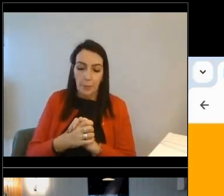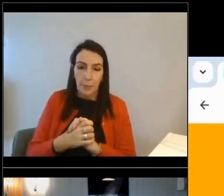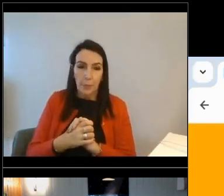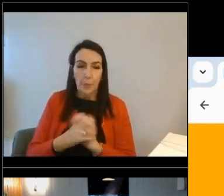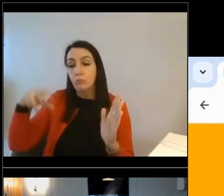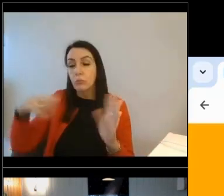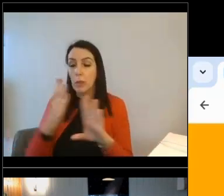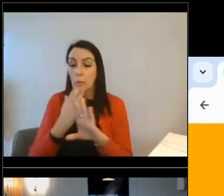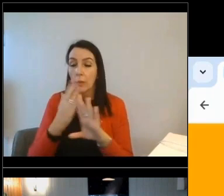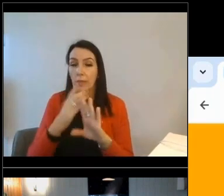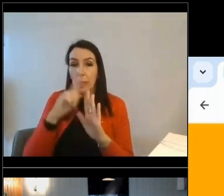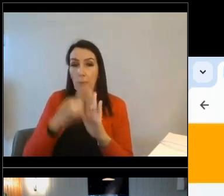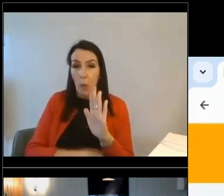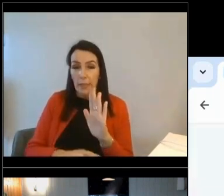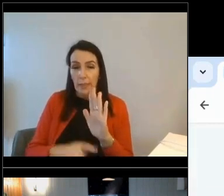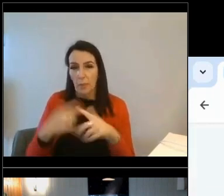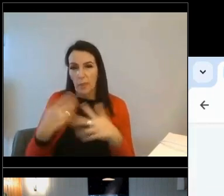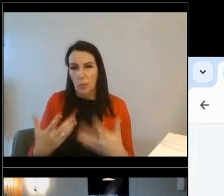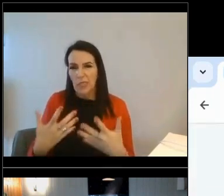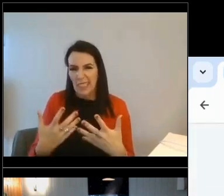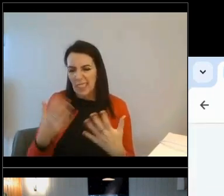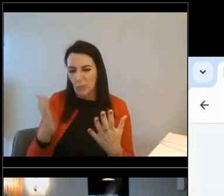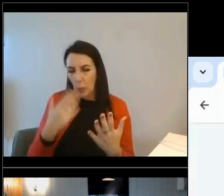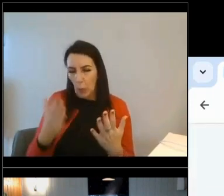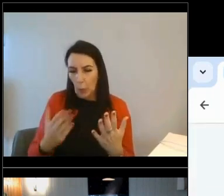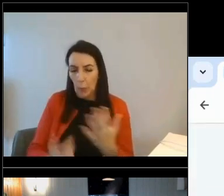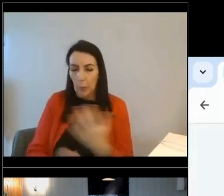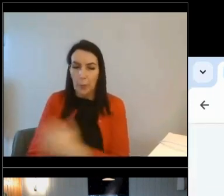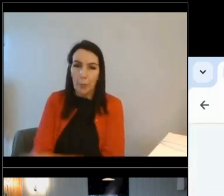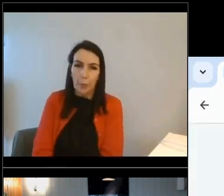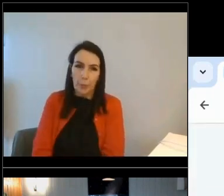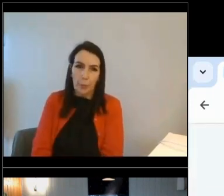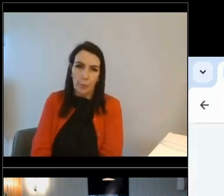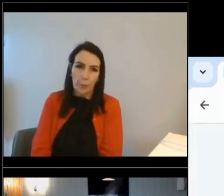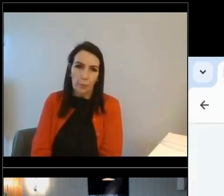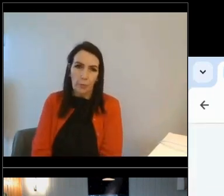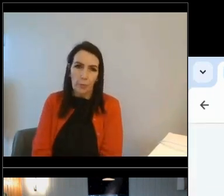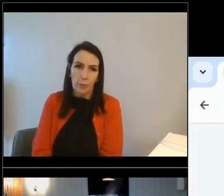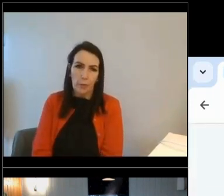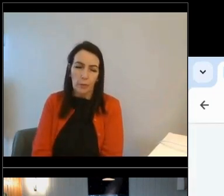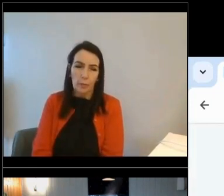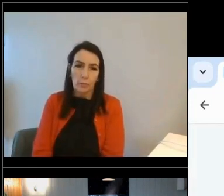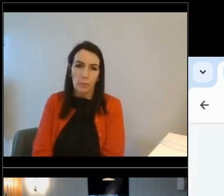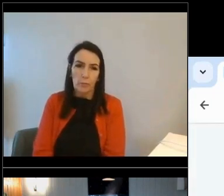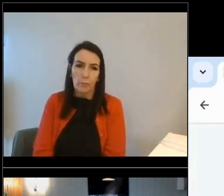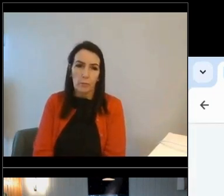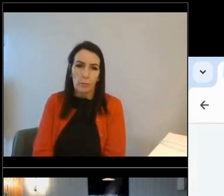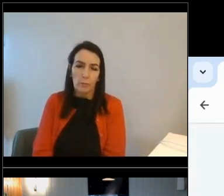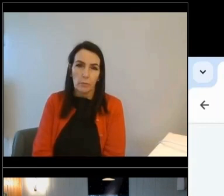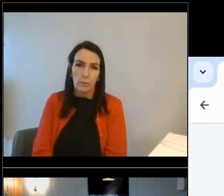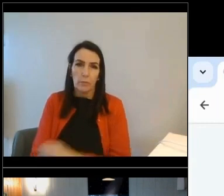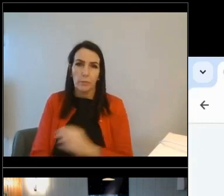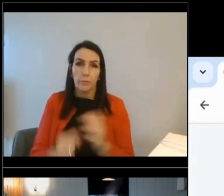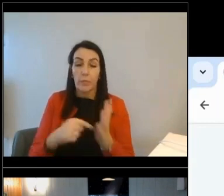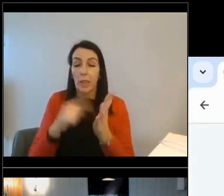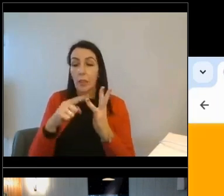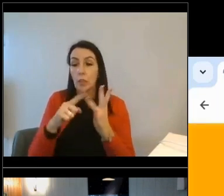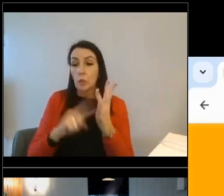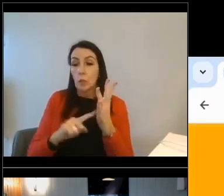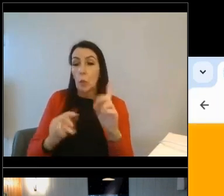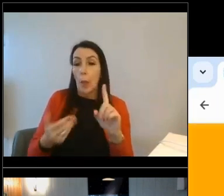click through. I'll obviously just skip through them. So moving forward, the tool is designed to be